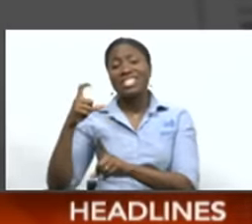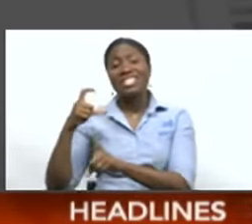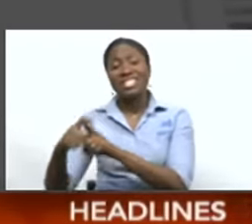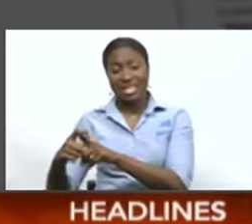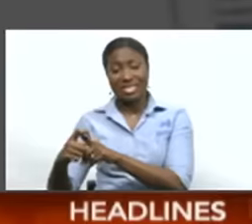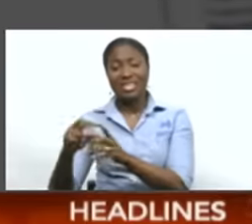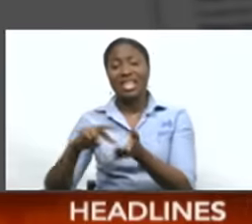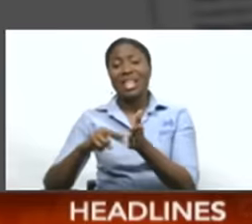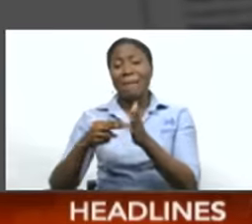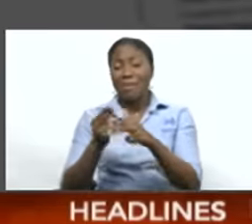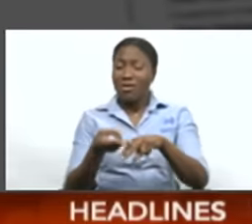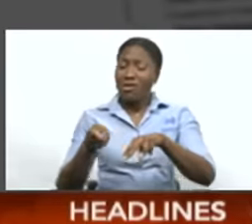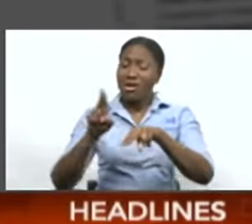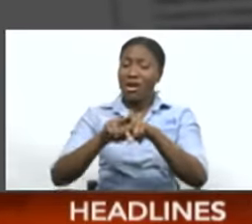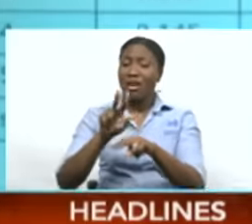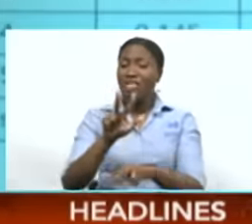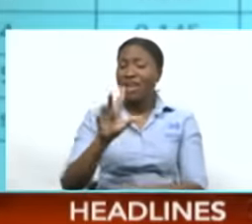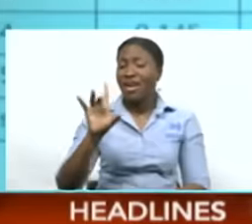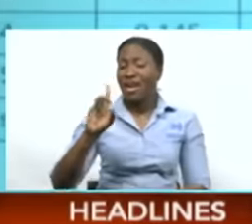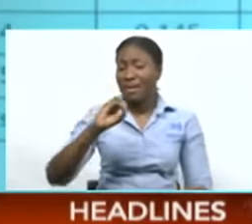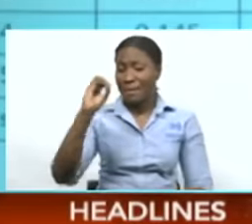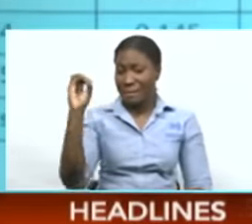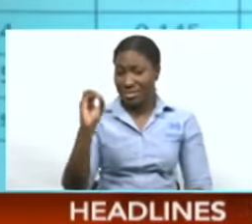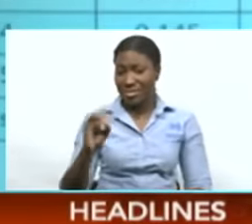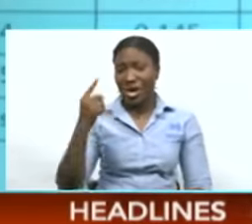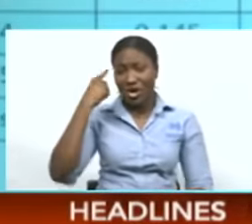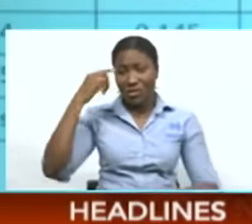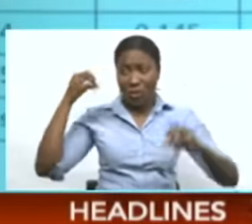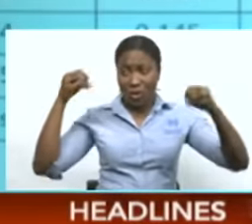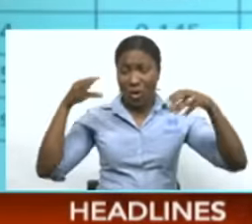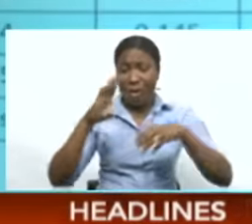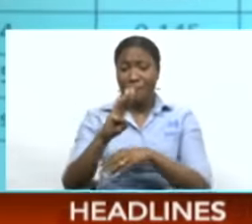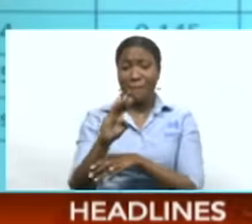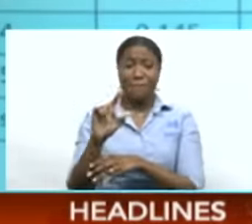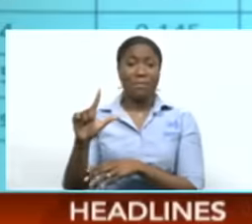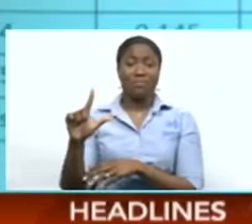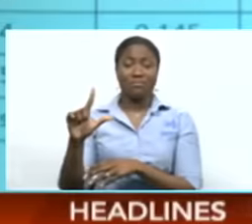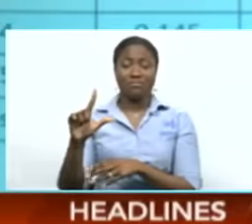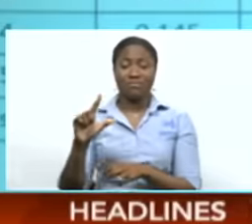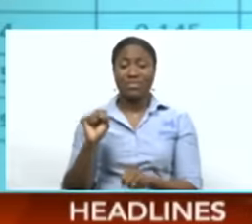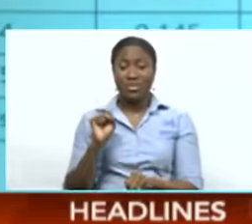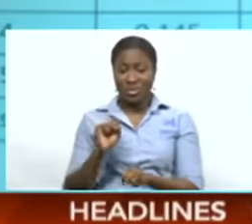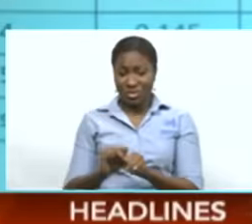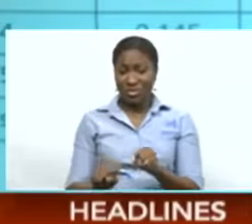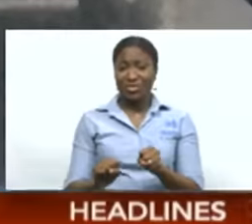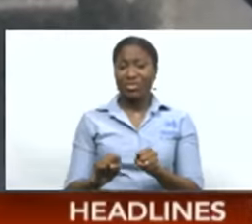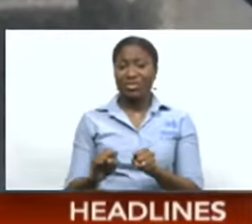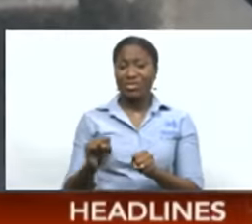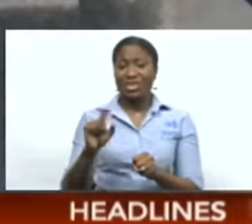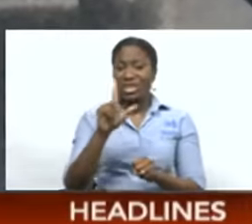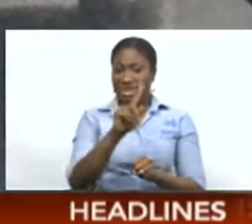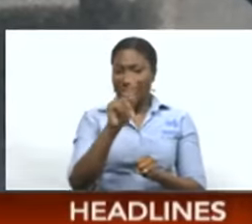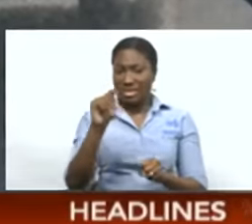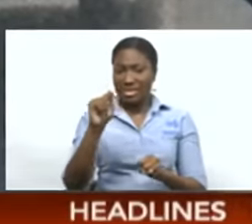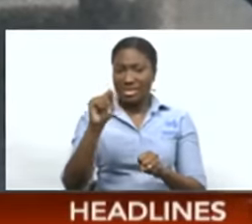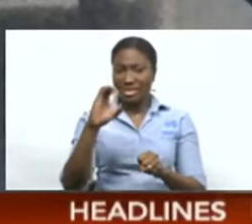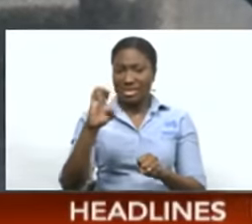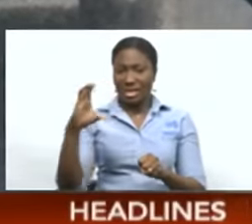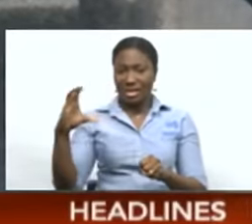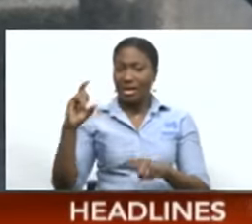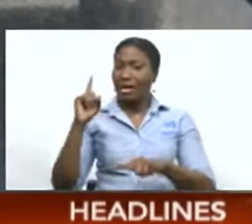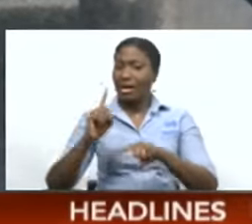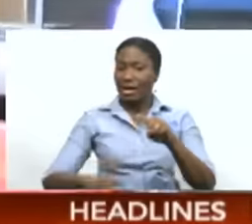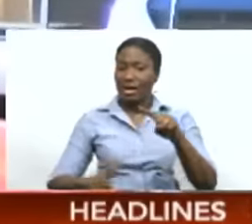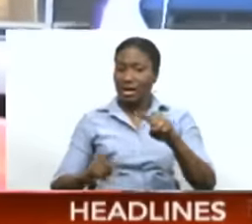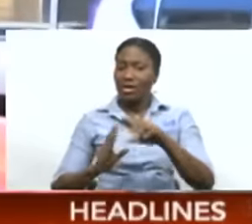an increase of 38% for my bill. In fact, the rates announced today represent the maximum that TNT can charge, meaning the utility company could